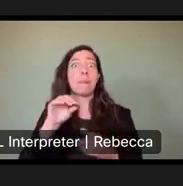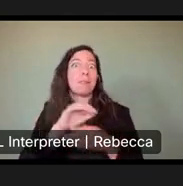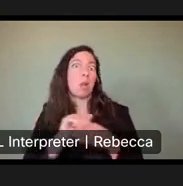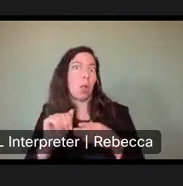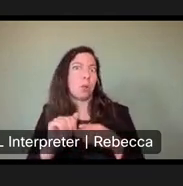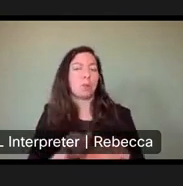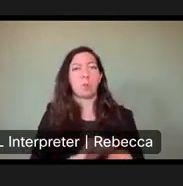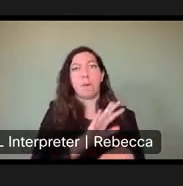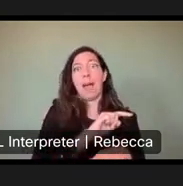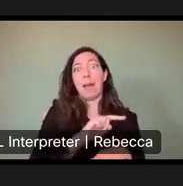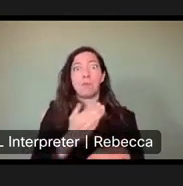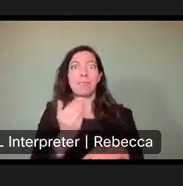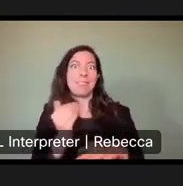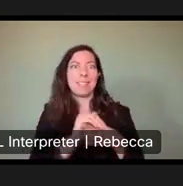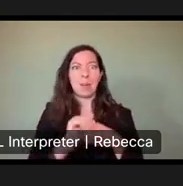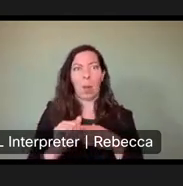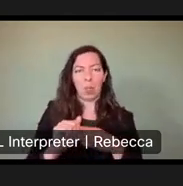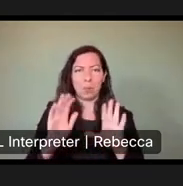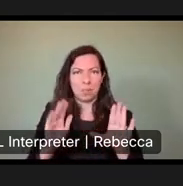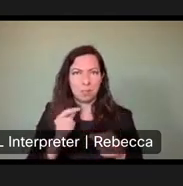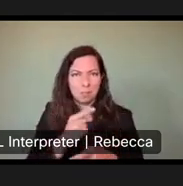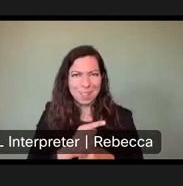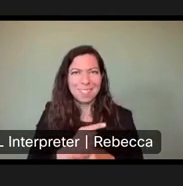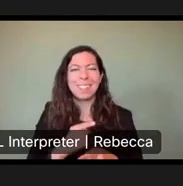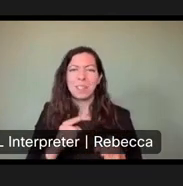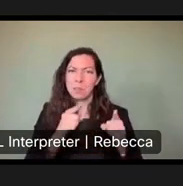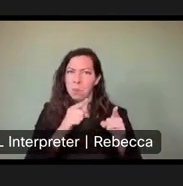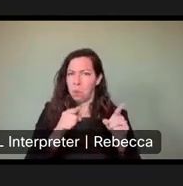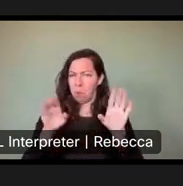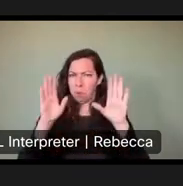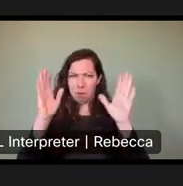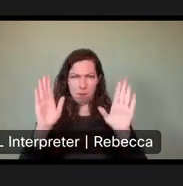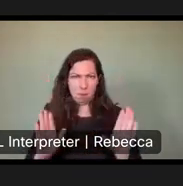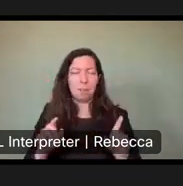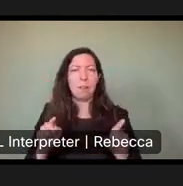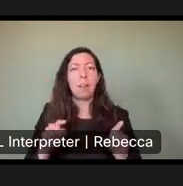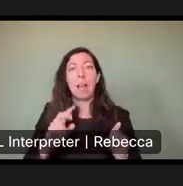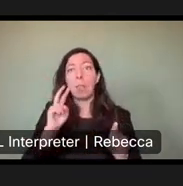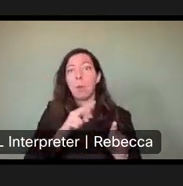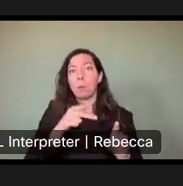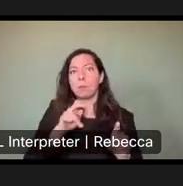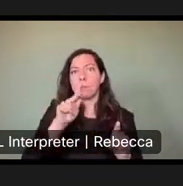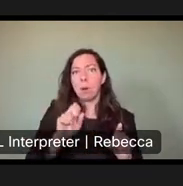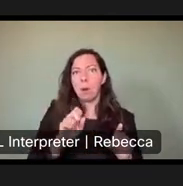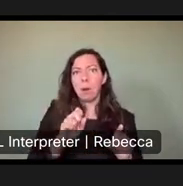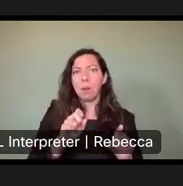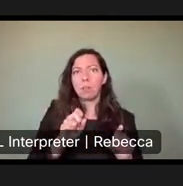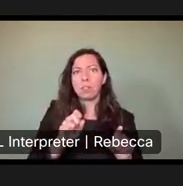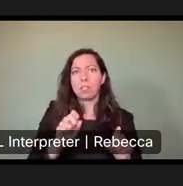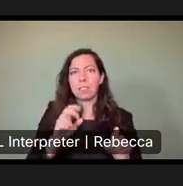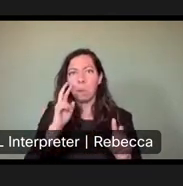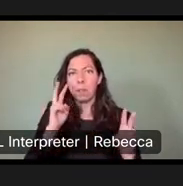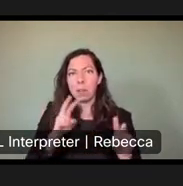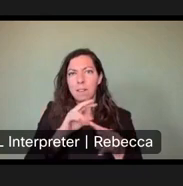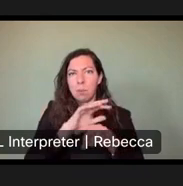um, I think that, uh, the parks that we looked at, um, as far as the comparables, we showed on the, on the reservations we made were pretty